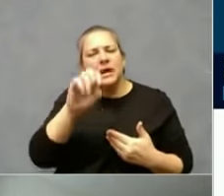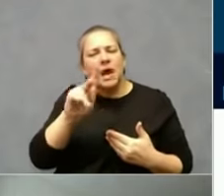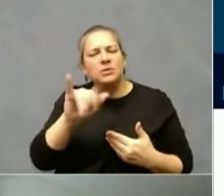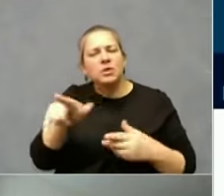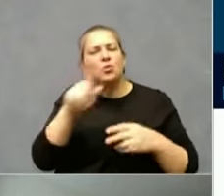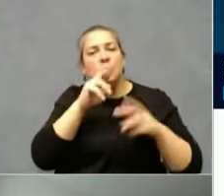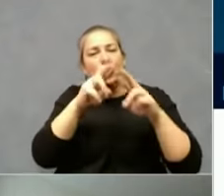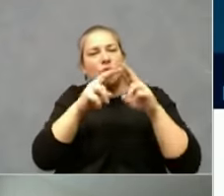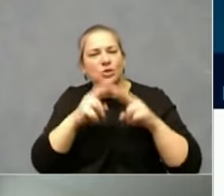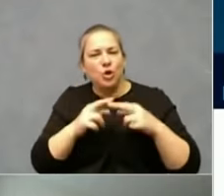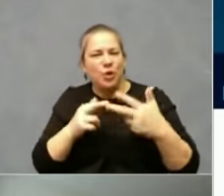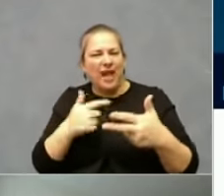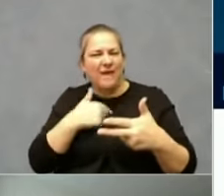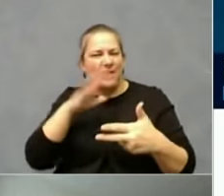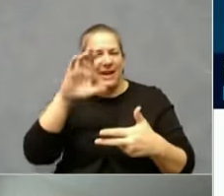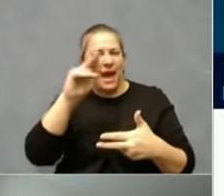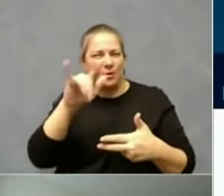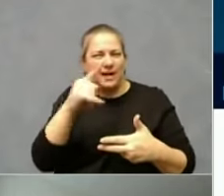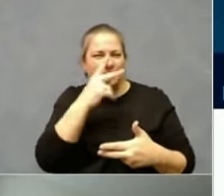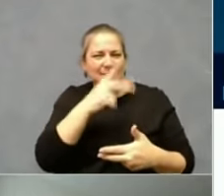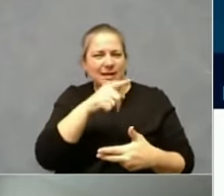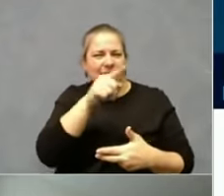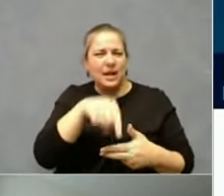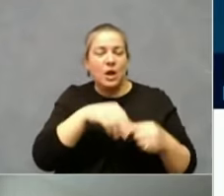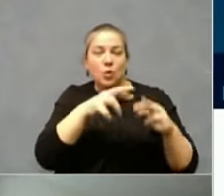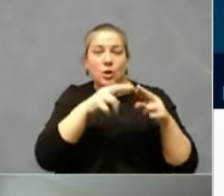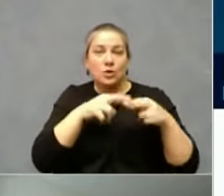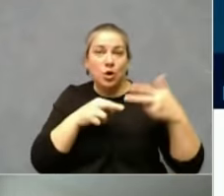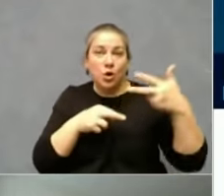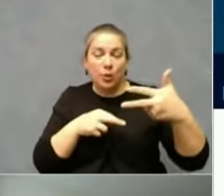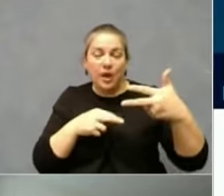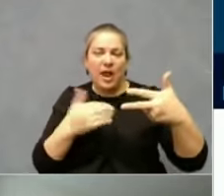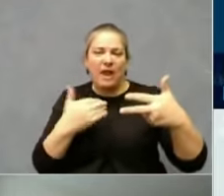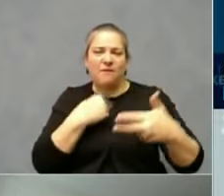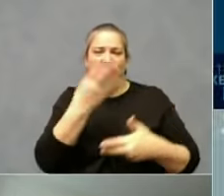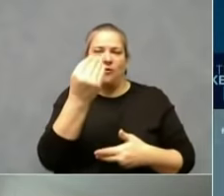top. So I think it's 14 counties total. If we could go to the next slide, please.